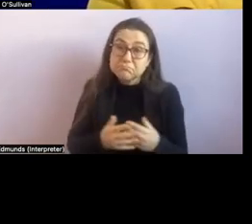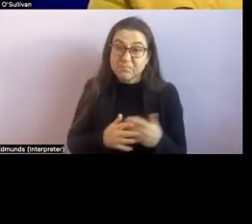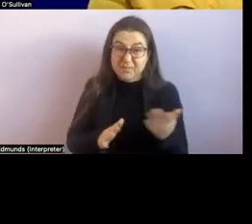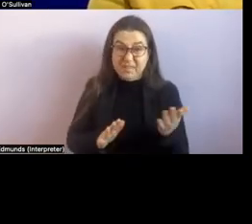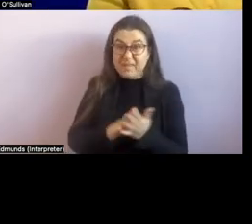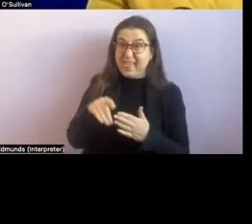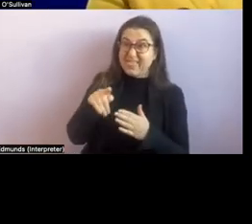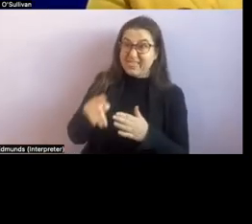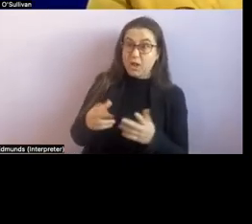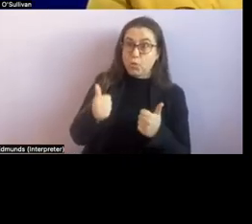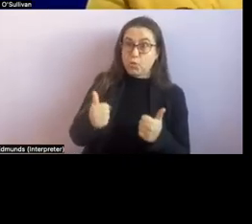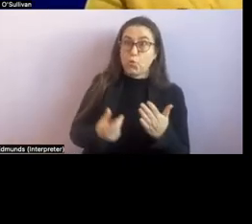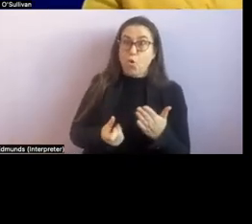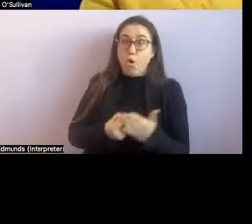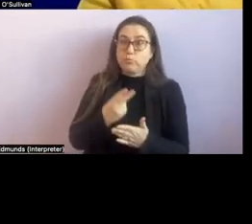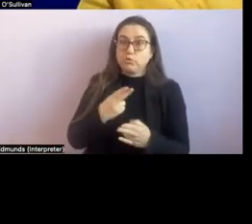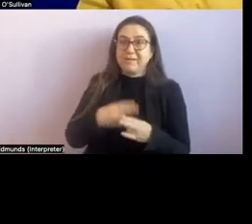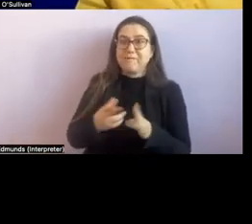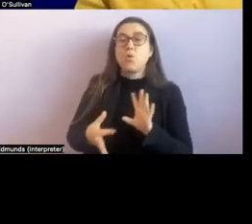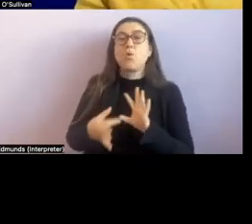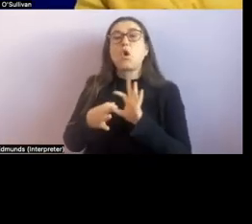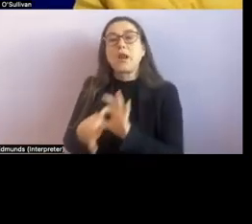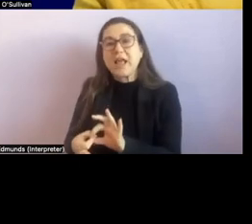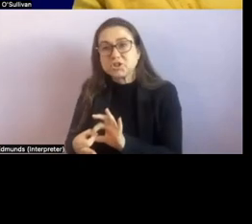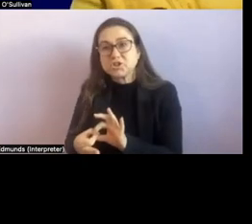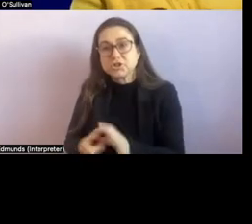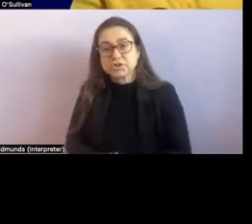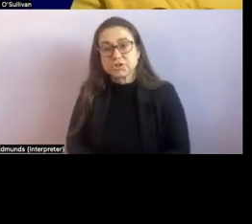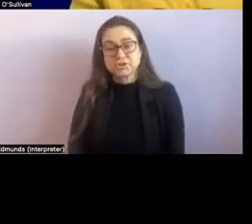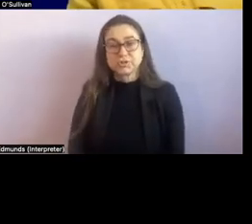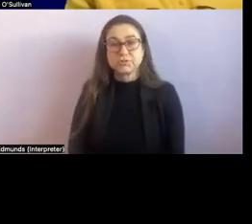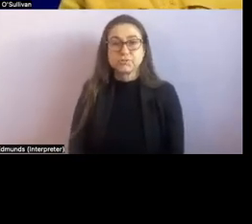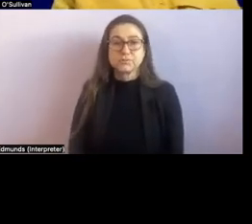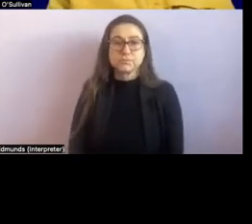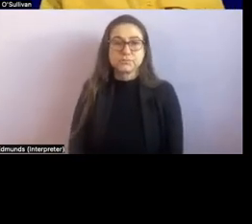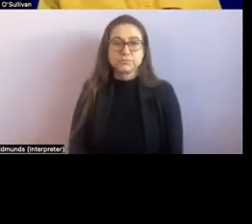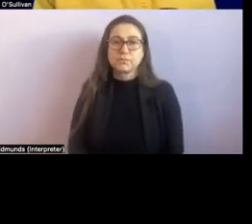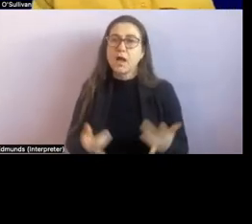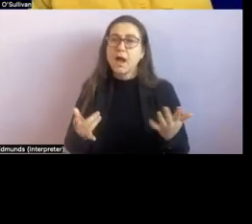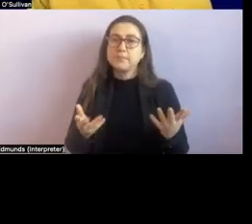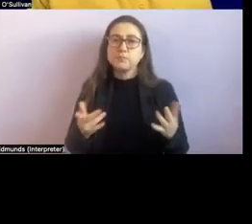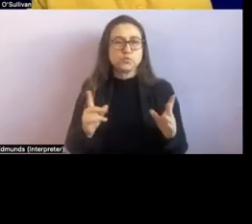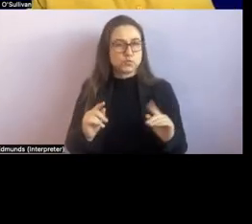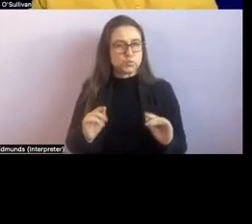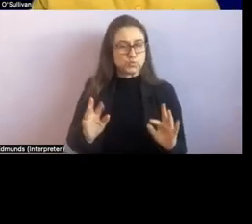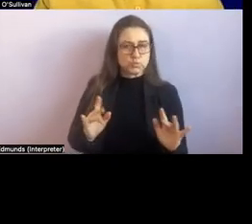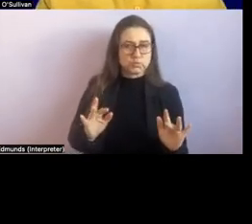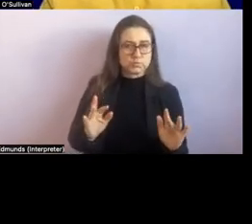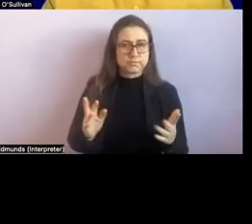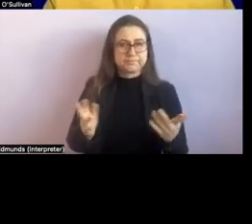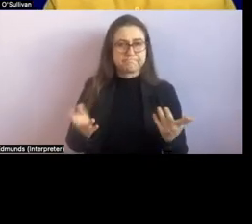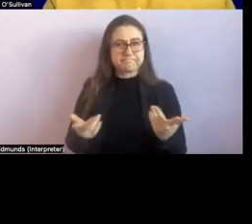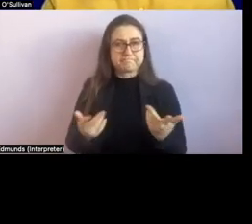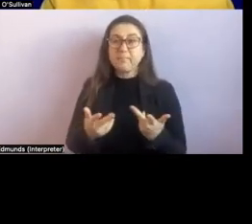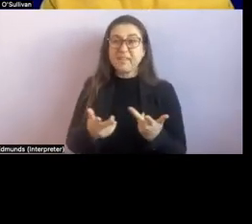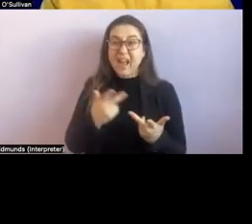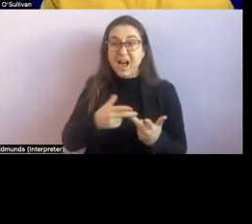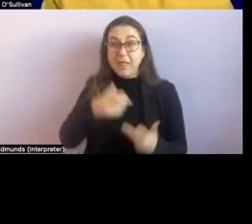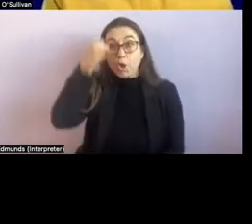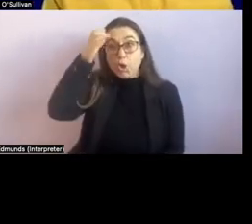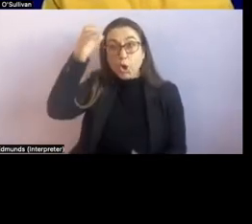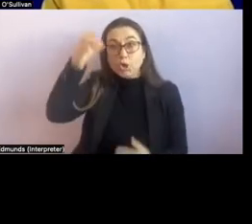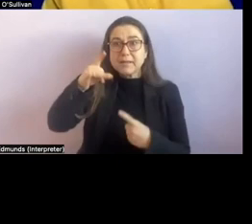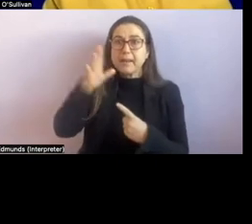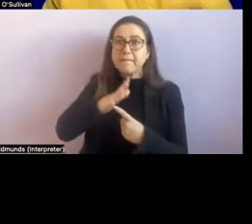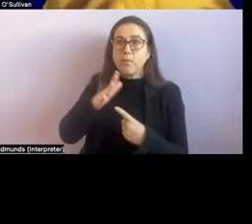um other concepts that need to be developed or may